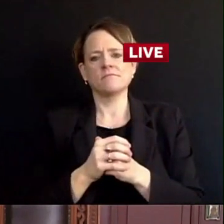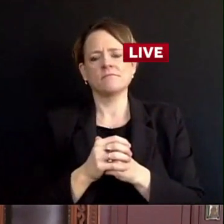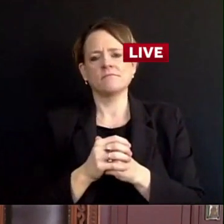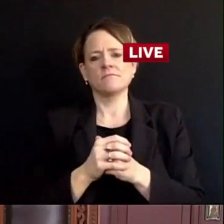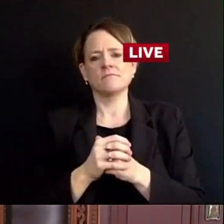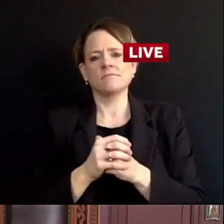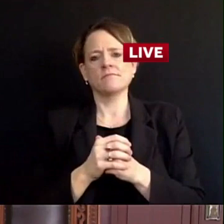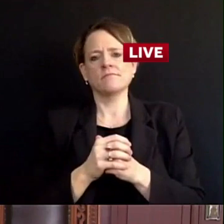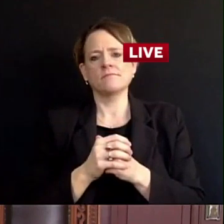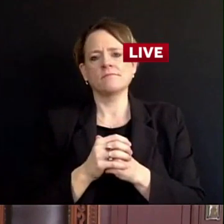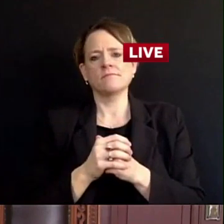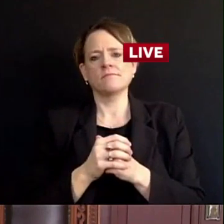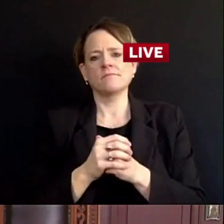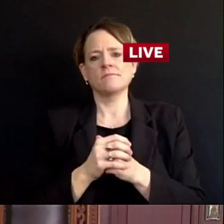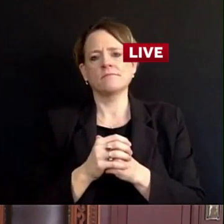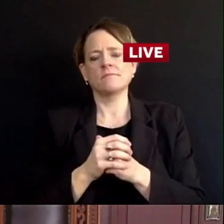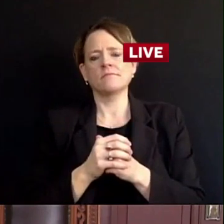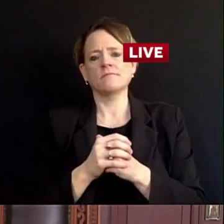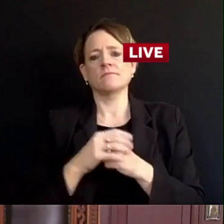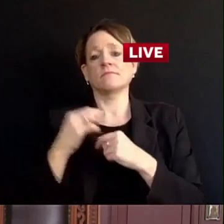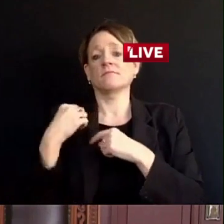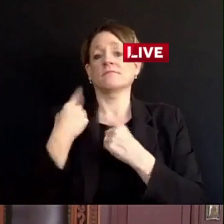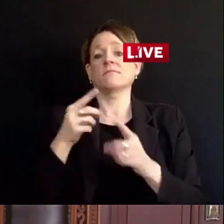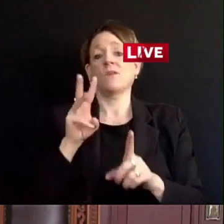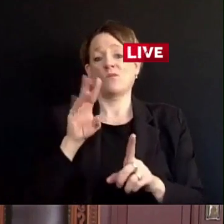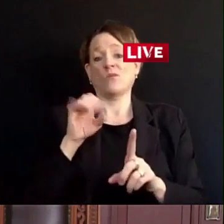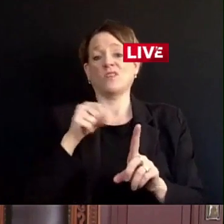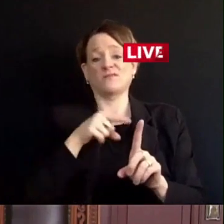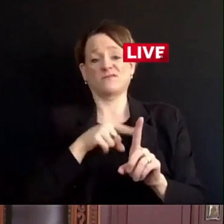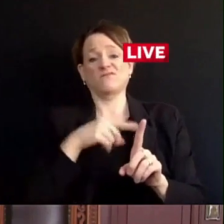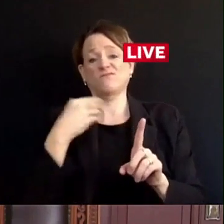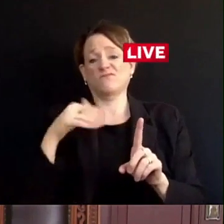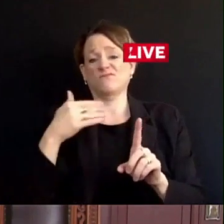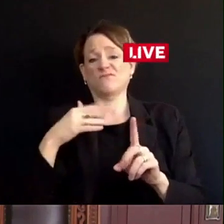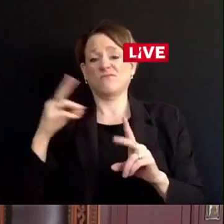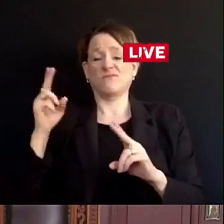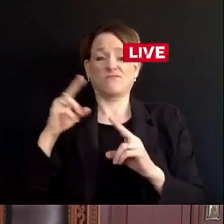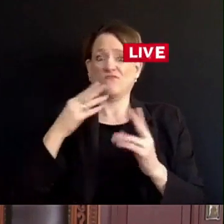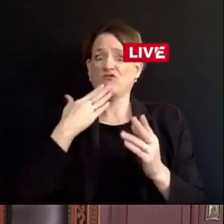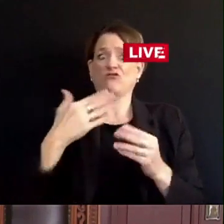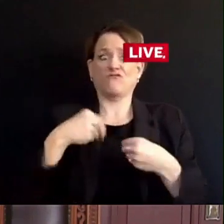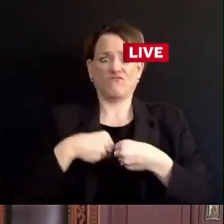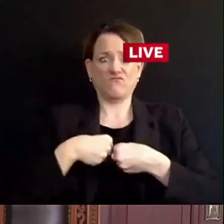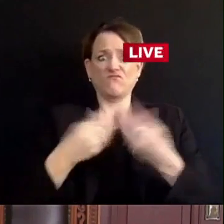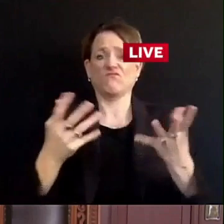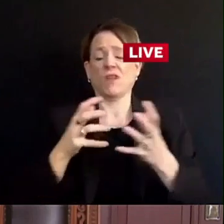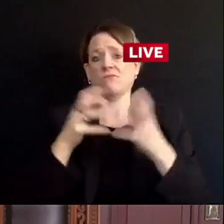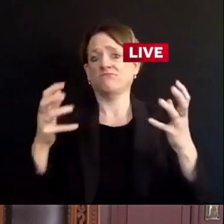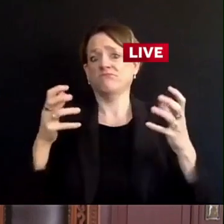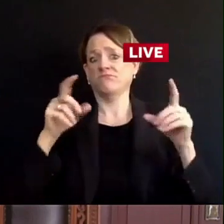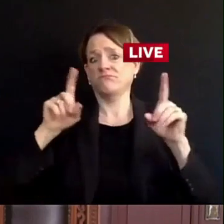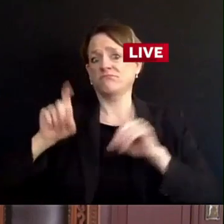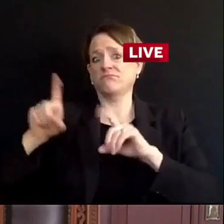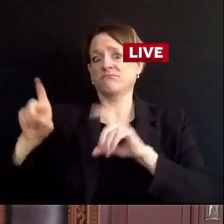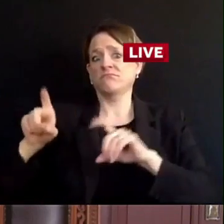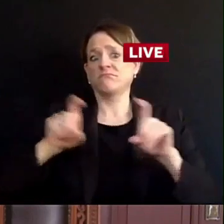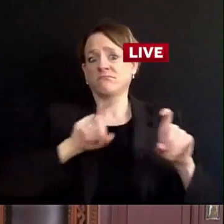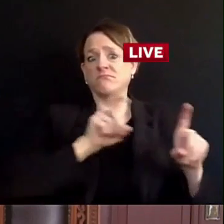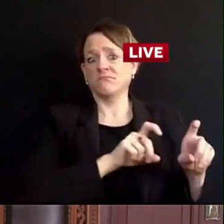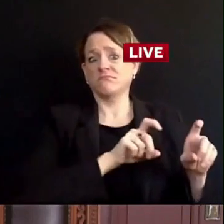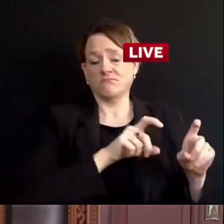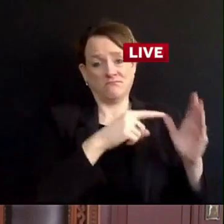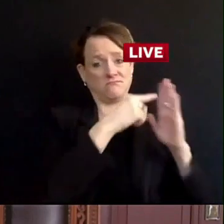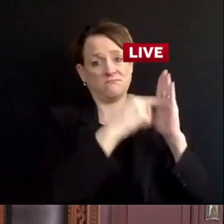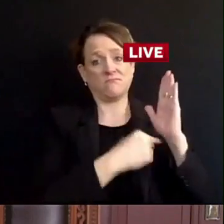person. I receive, and I know not everybody can see this little report from the federal government. If you can